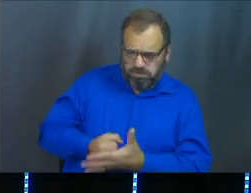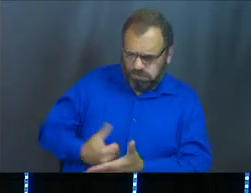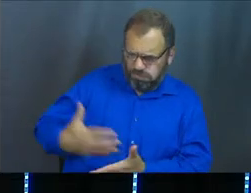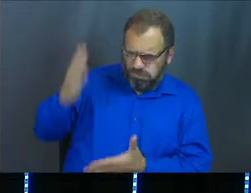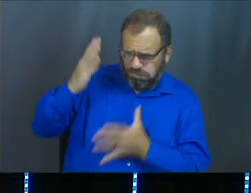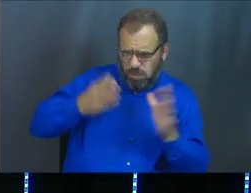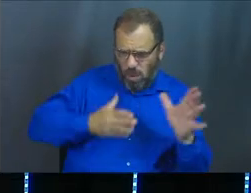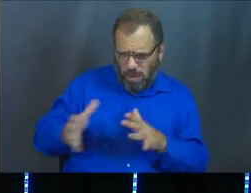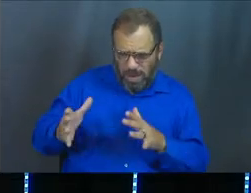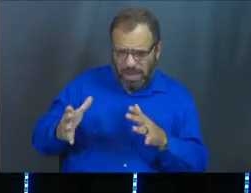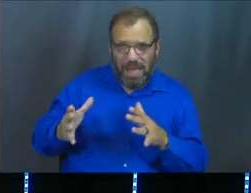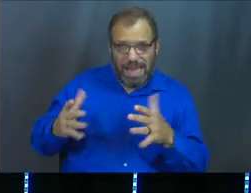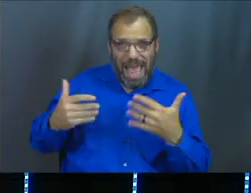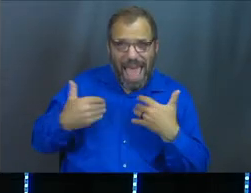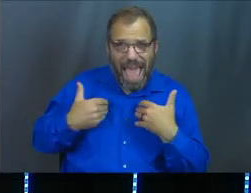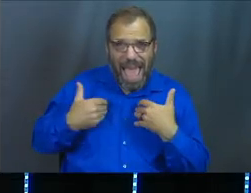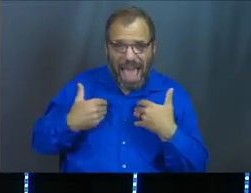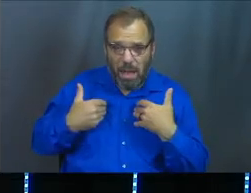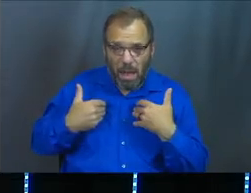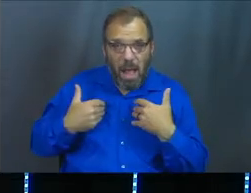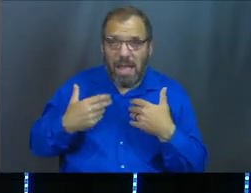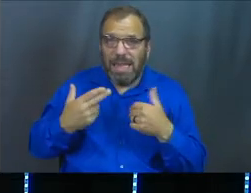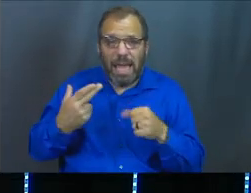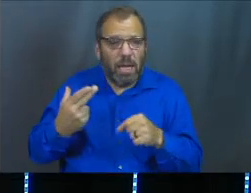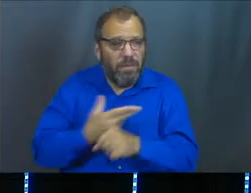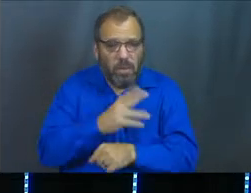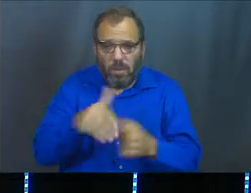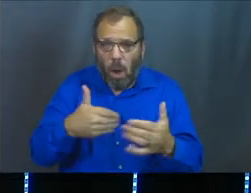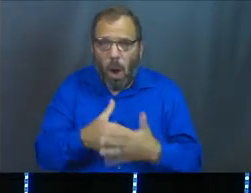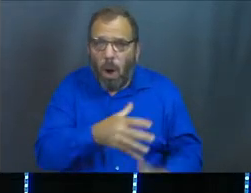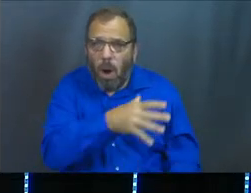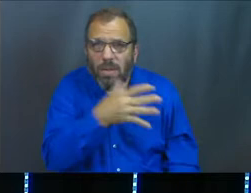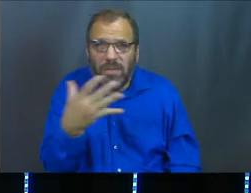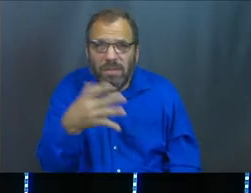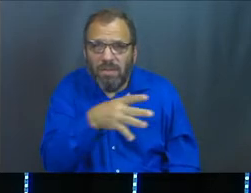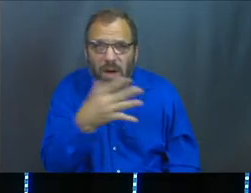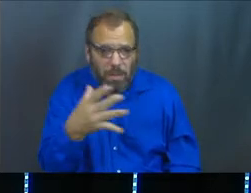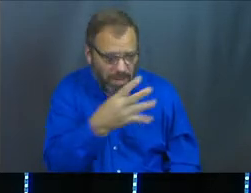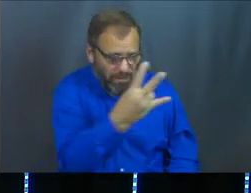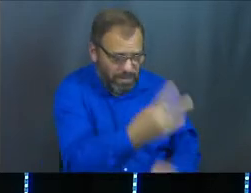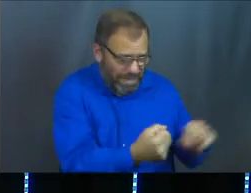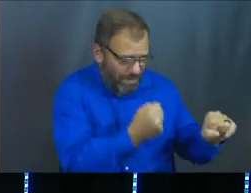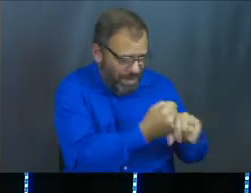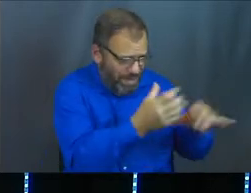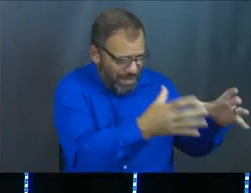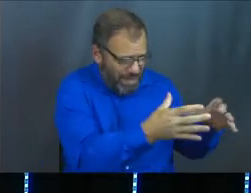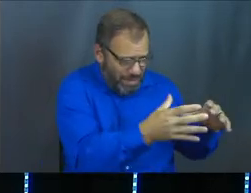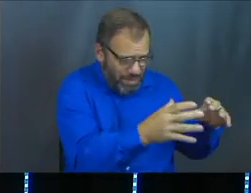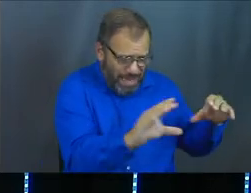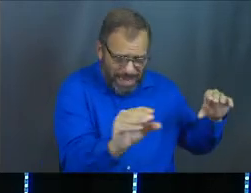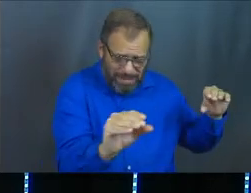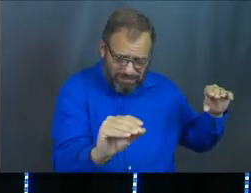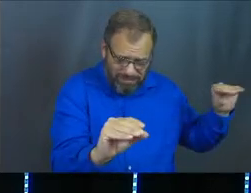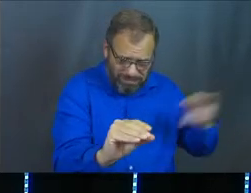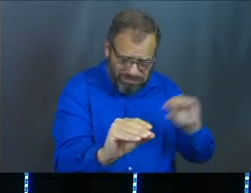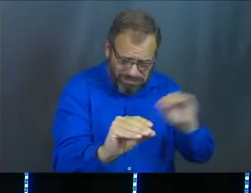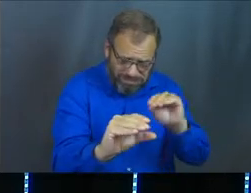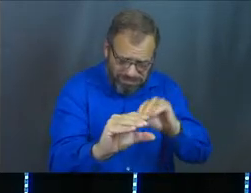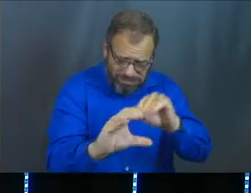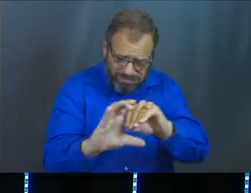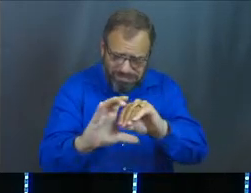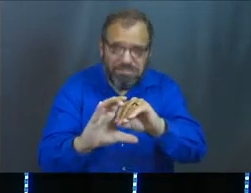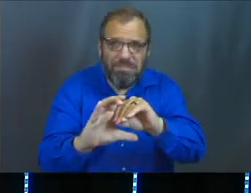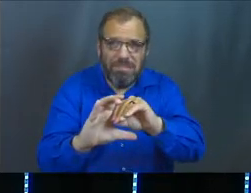and organization already that they could have taken all the agricultural surplus from seven years and stored it in their major cities and